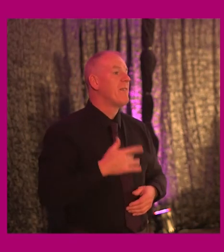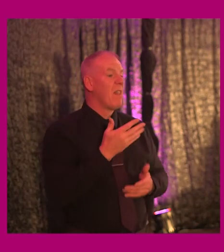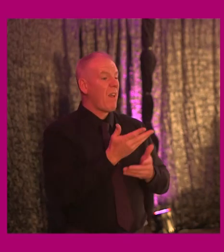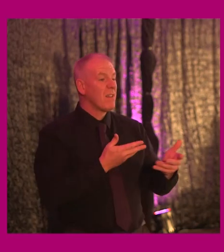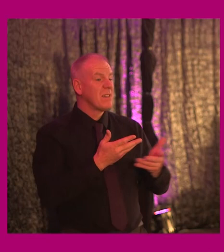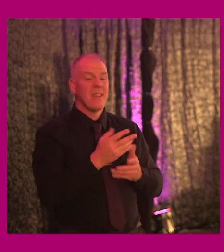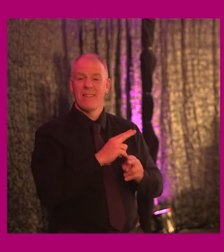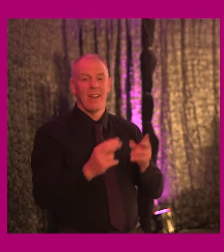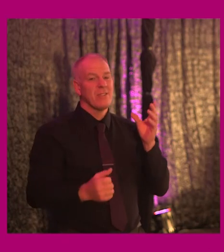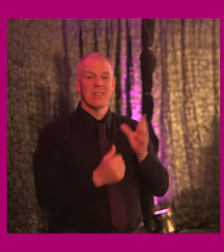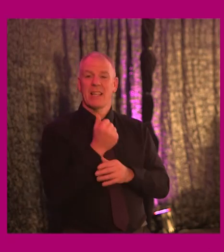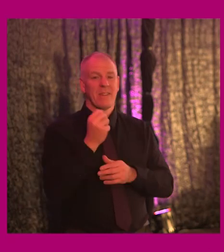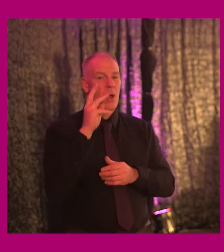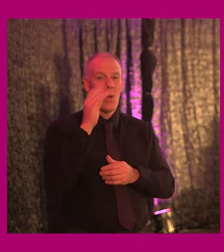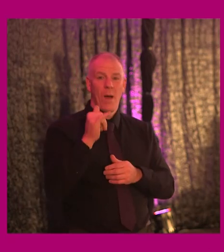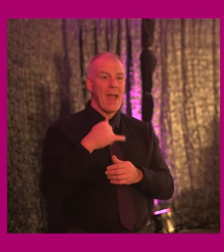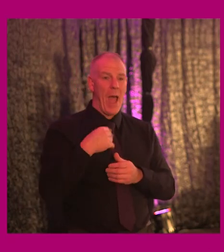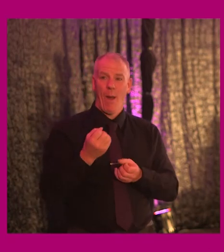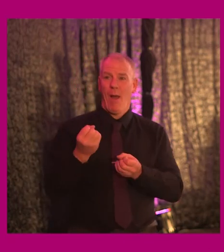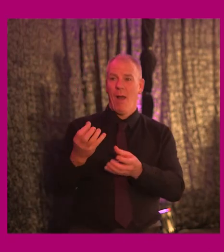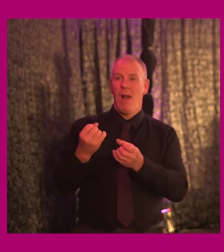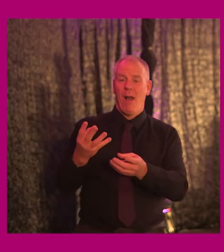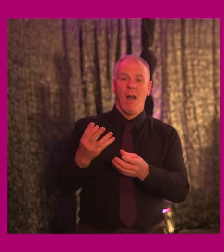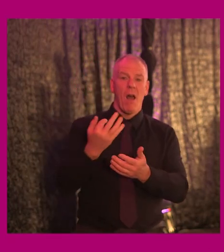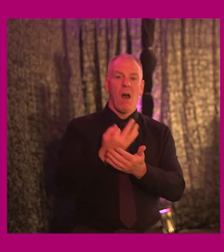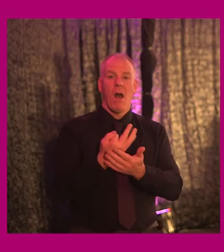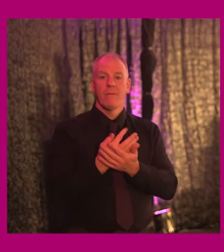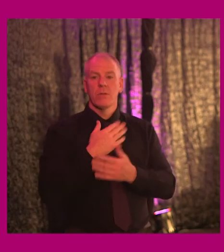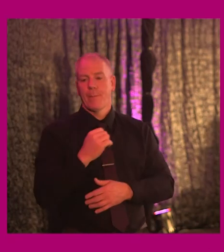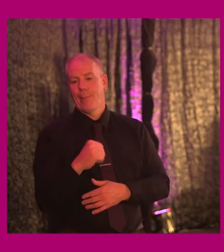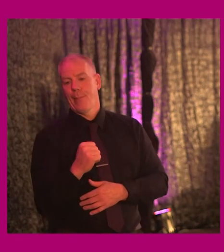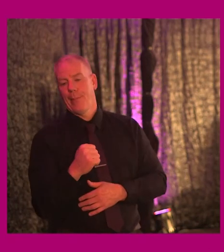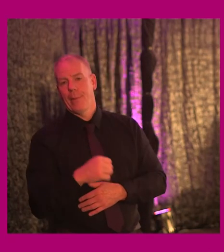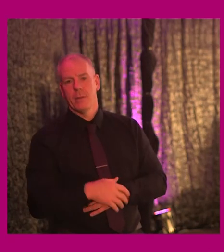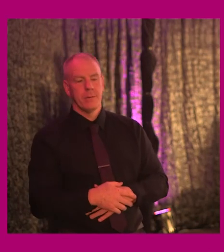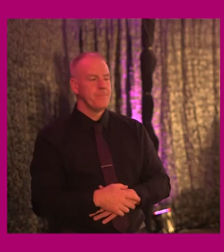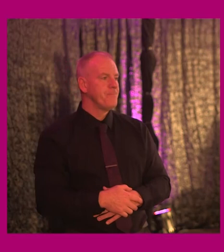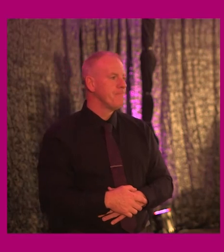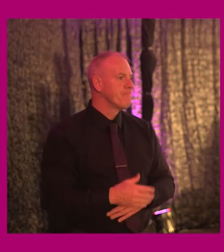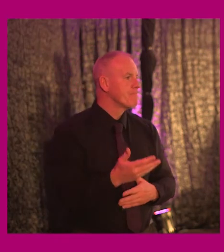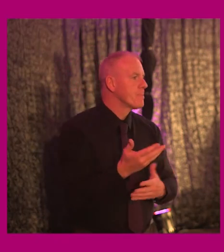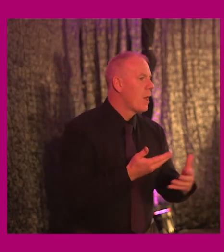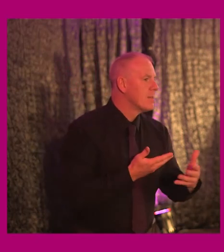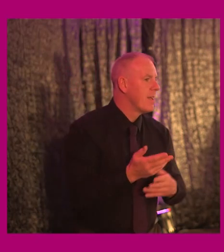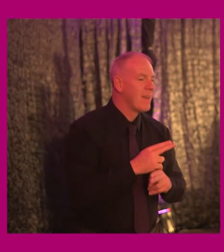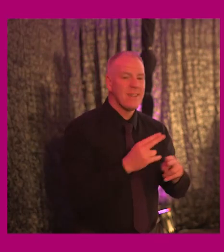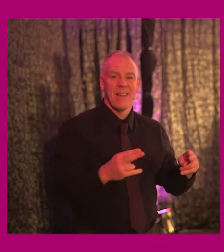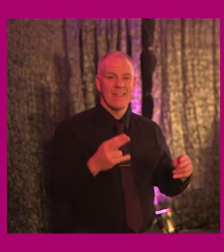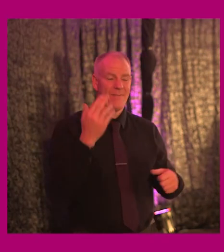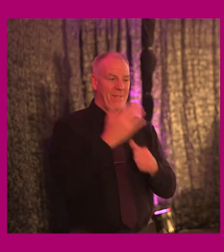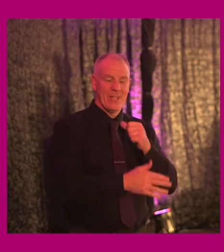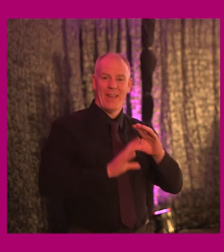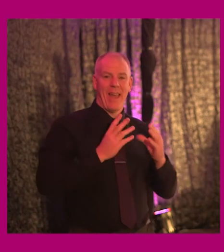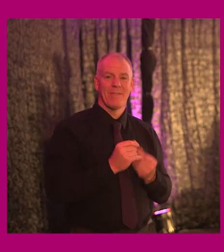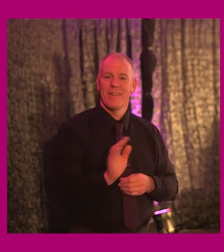is not successful because our input is more often than not ignored. Consultation is not an end in itself.